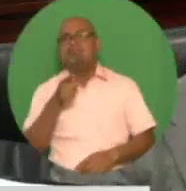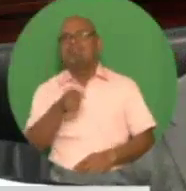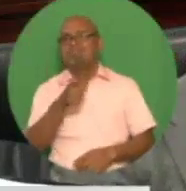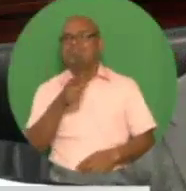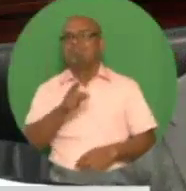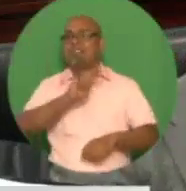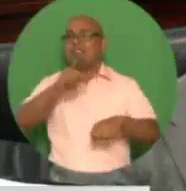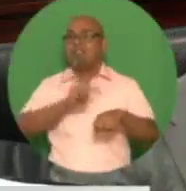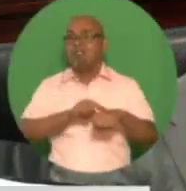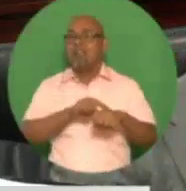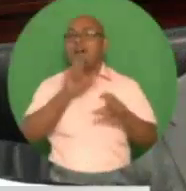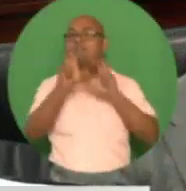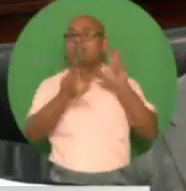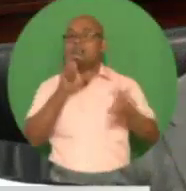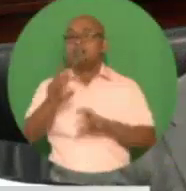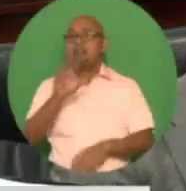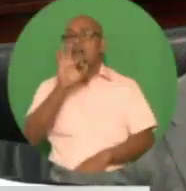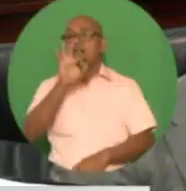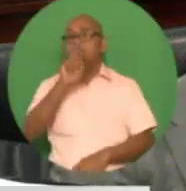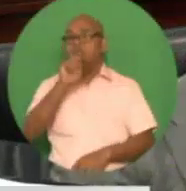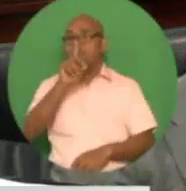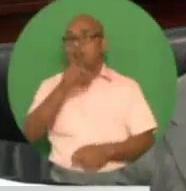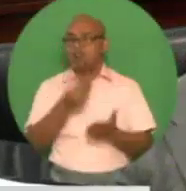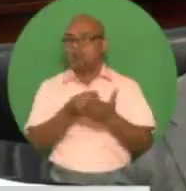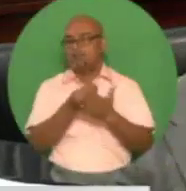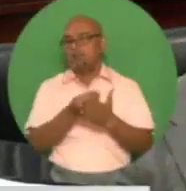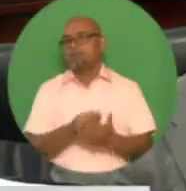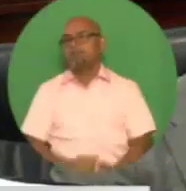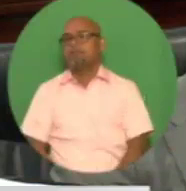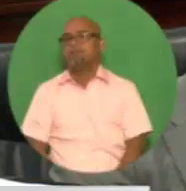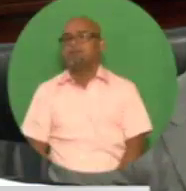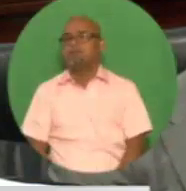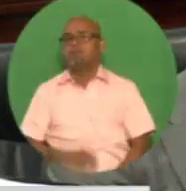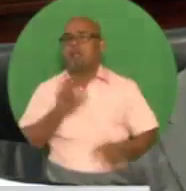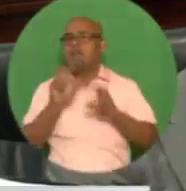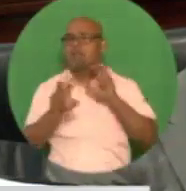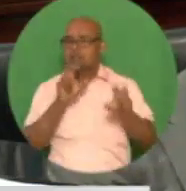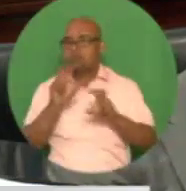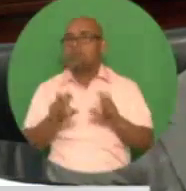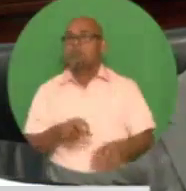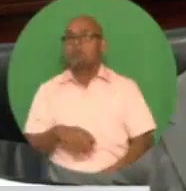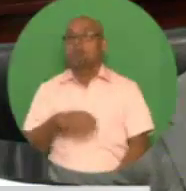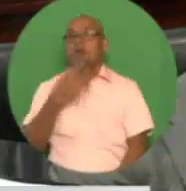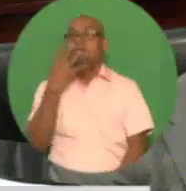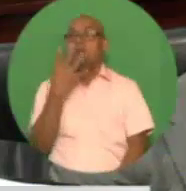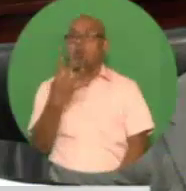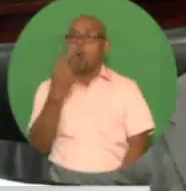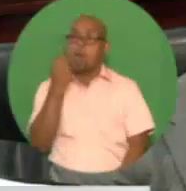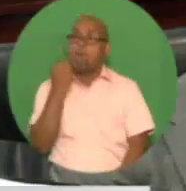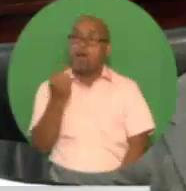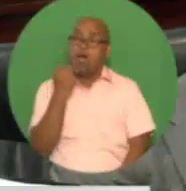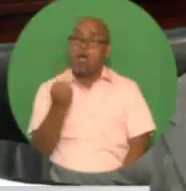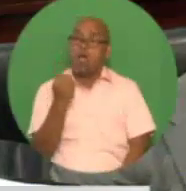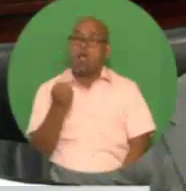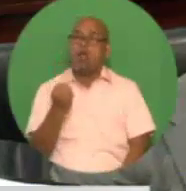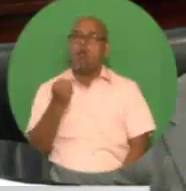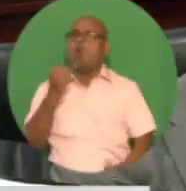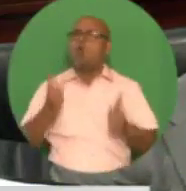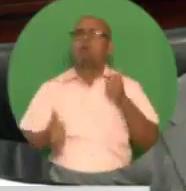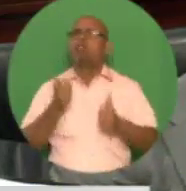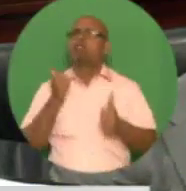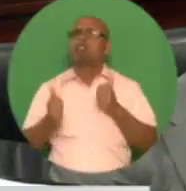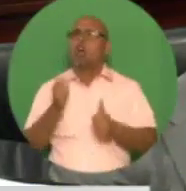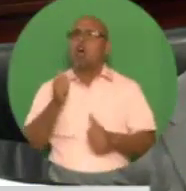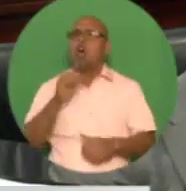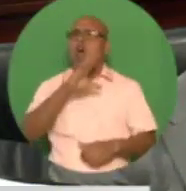the National Investment Fund holding company. The $4 billion bond was backed by the assets of blue-chip companies with a record